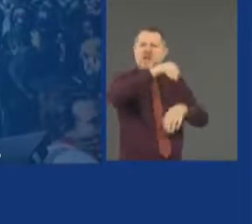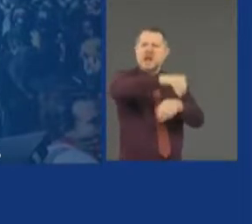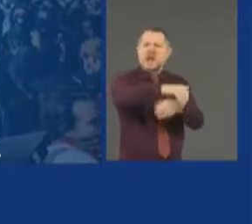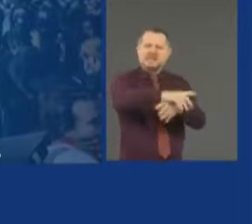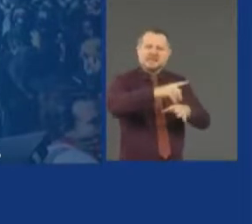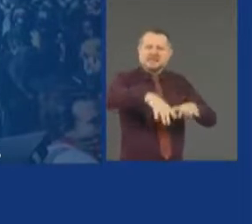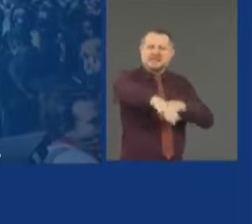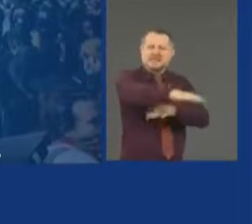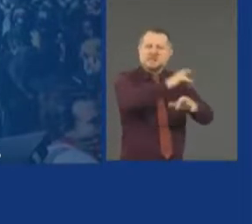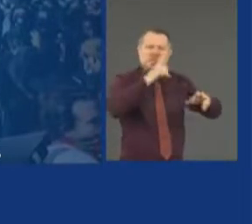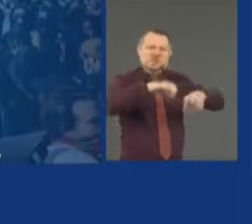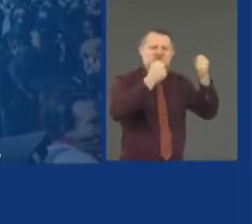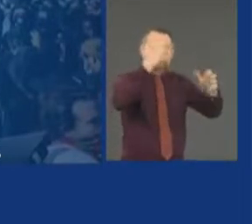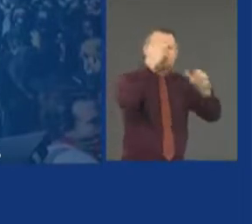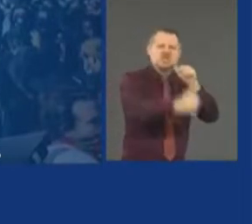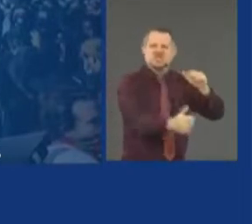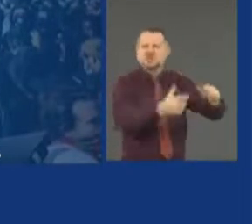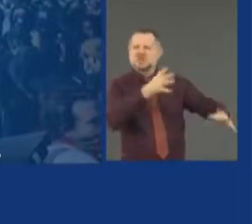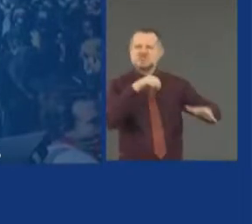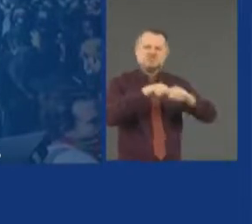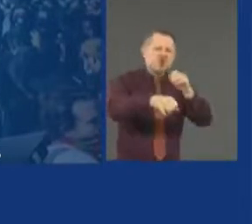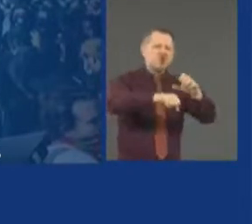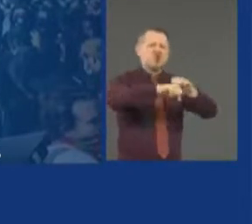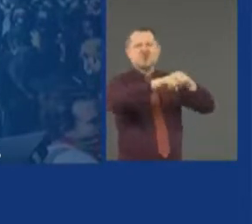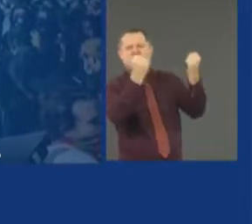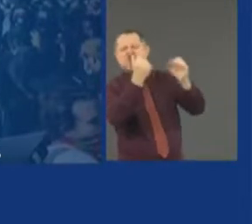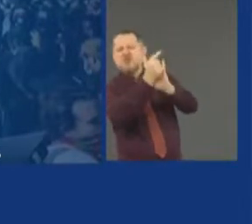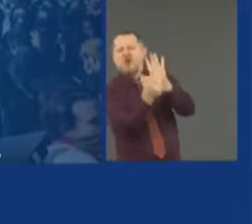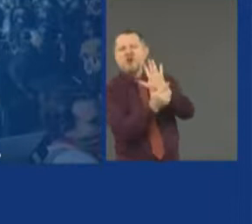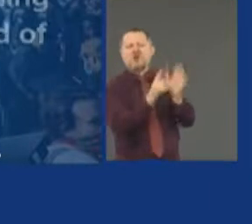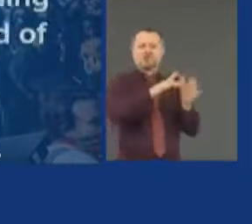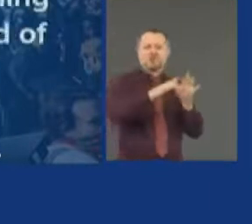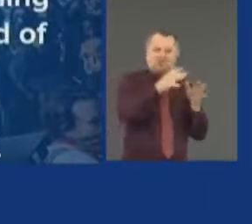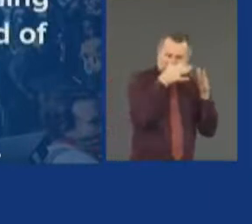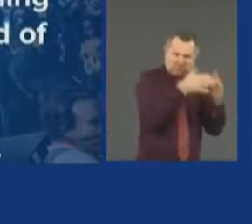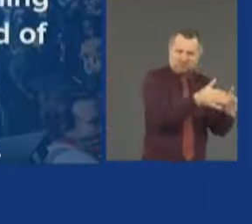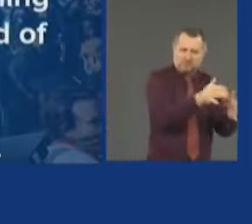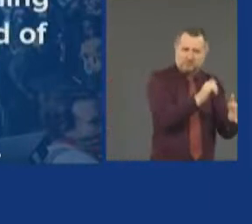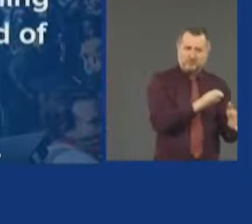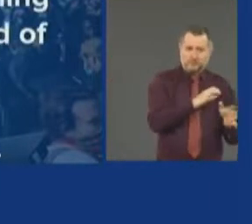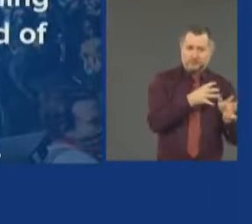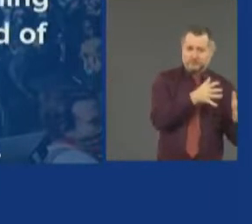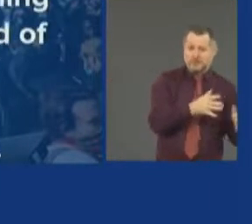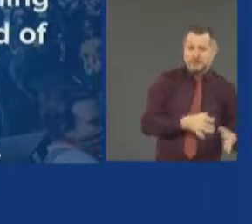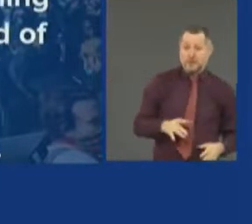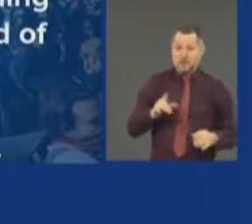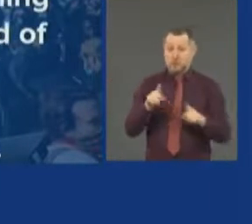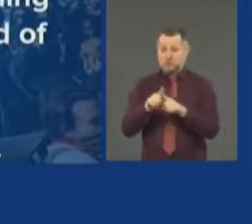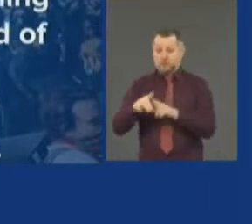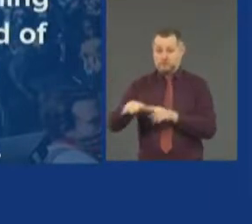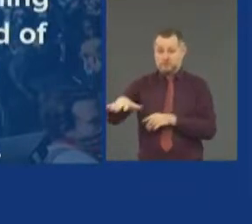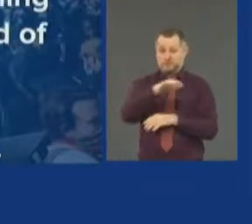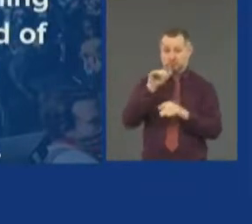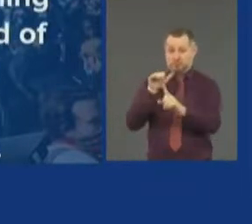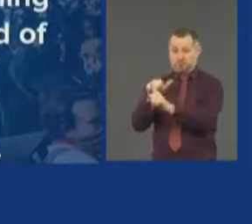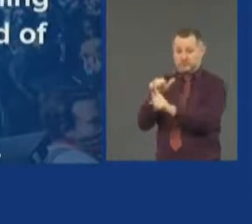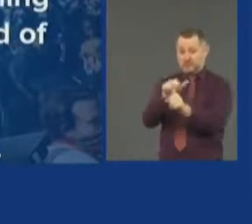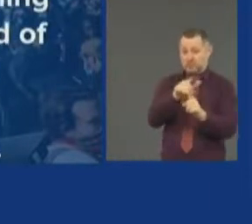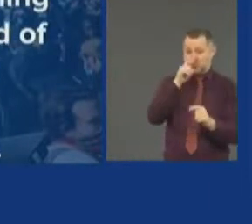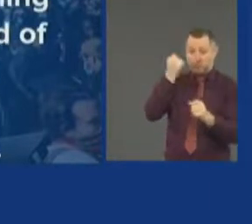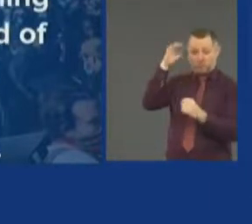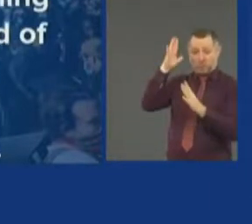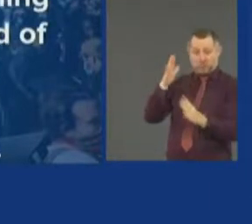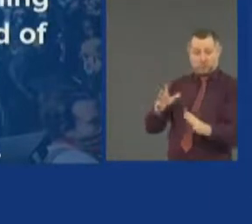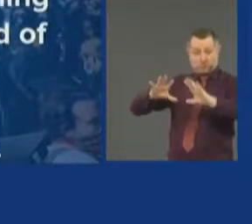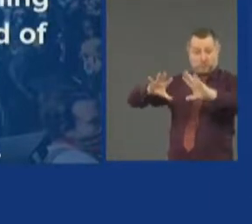and the criminal activity. I also remind the protesters that their point is